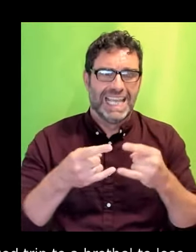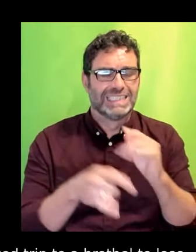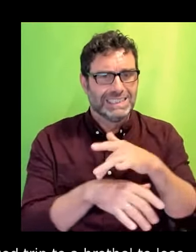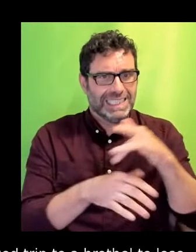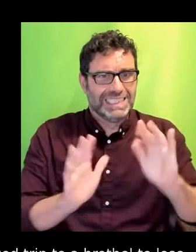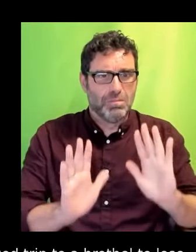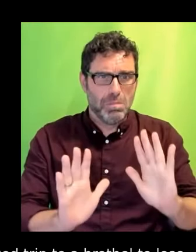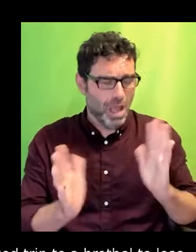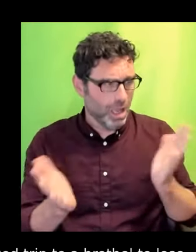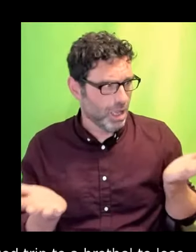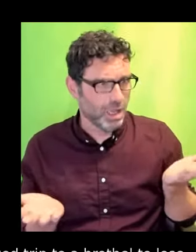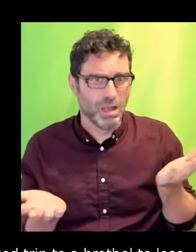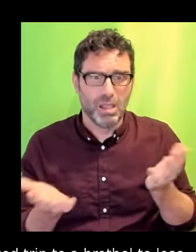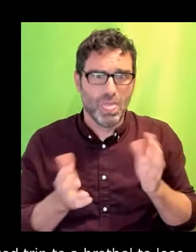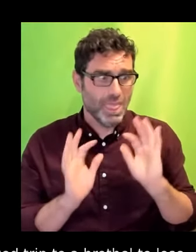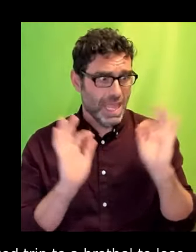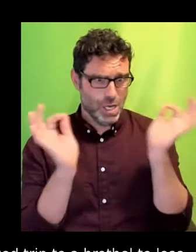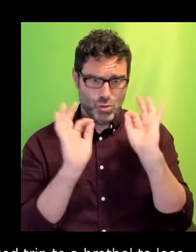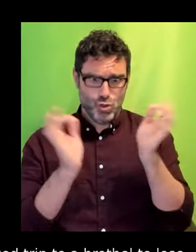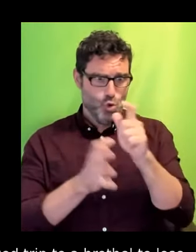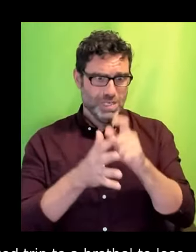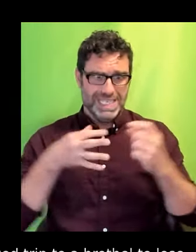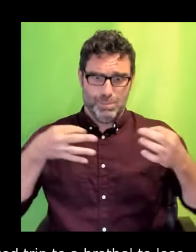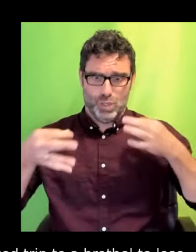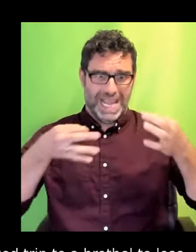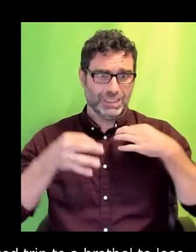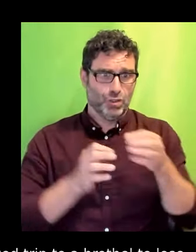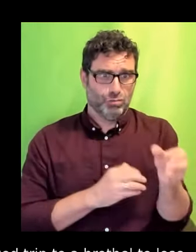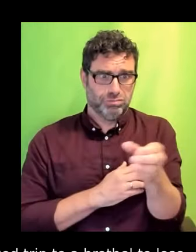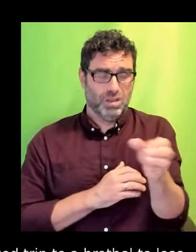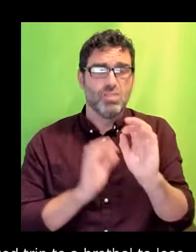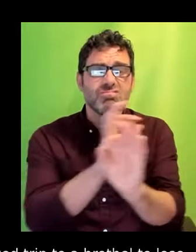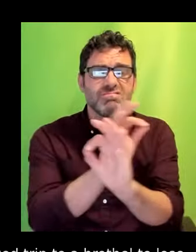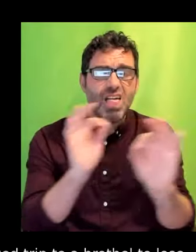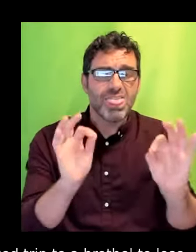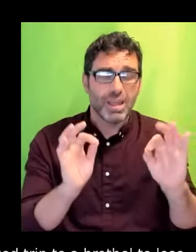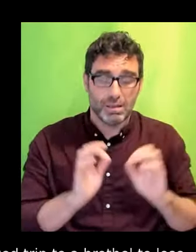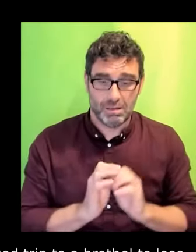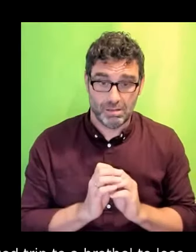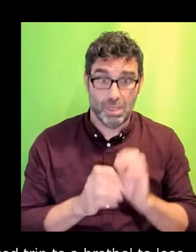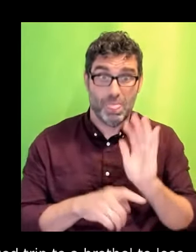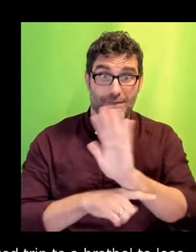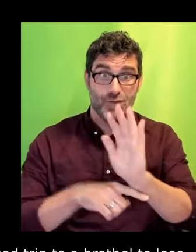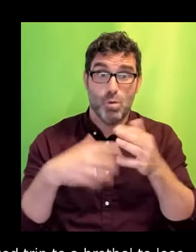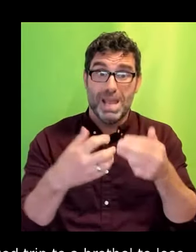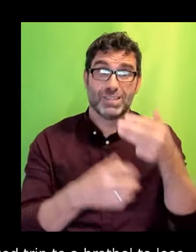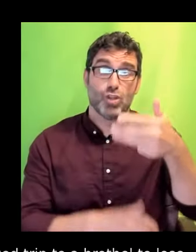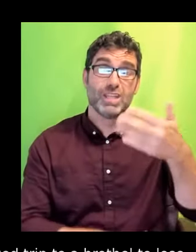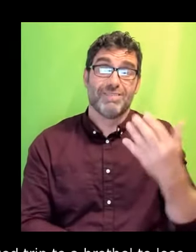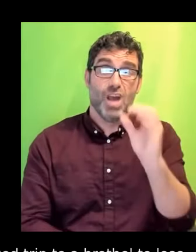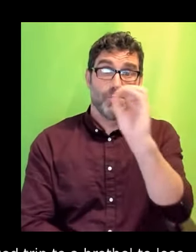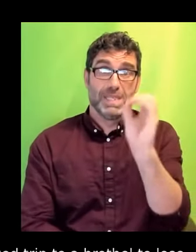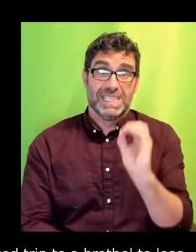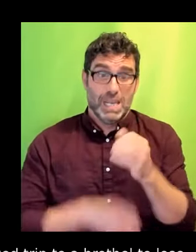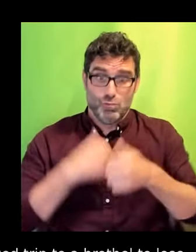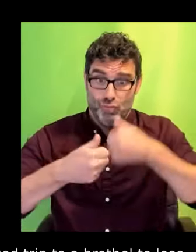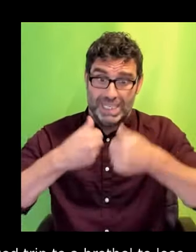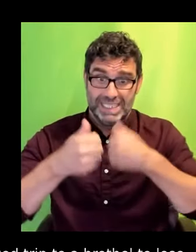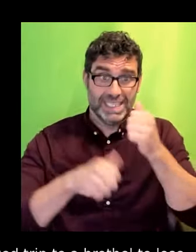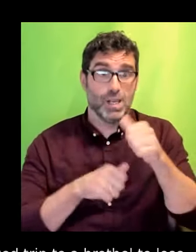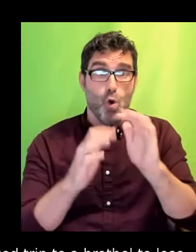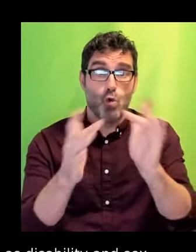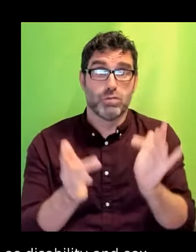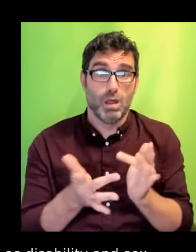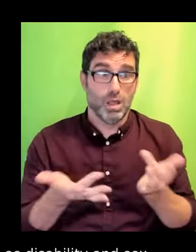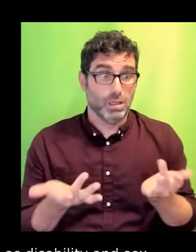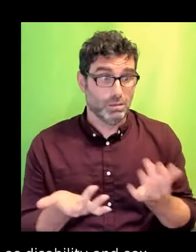The film currently has 95% on Rotten Tomatoes with the summary, Come As You Are approaches sensitive subjects with